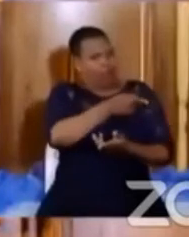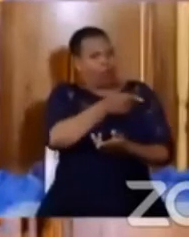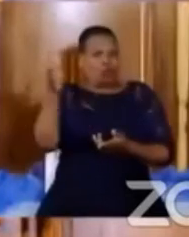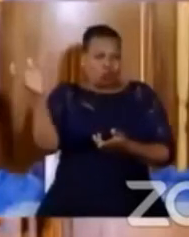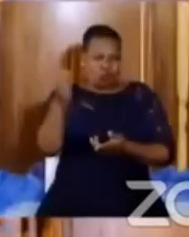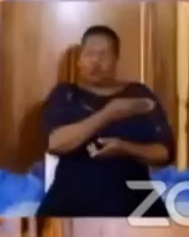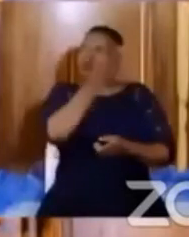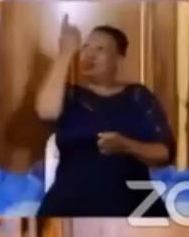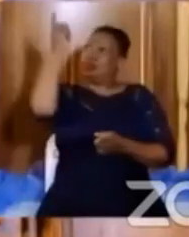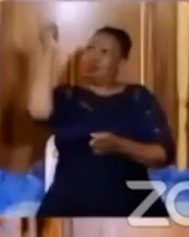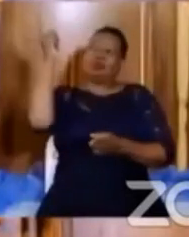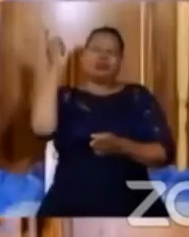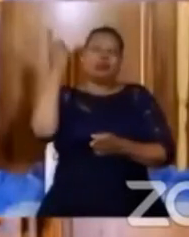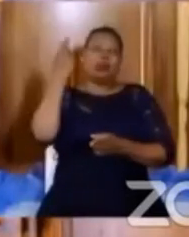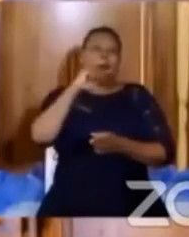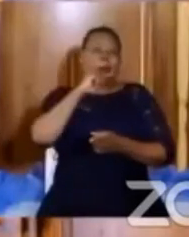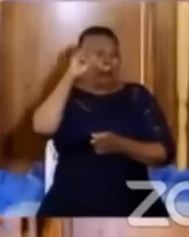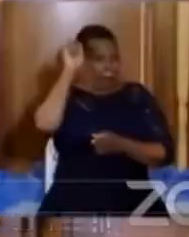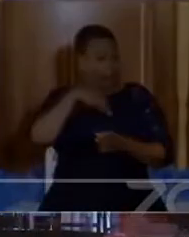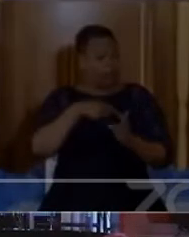Also needs to be guided.